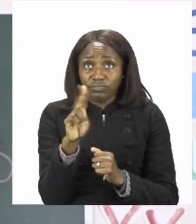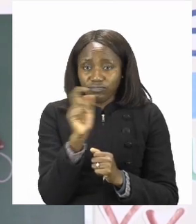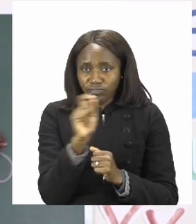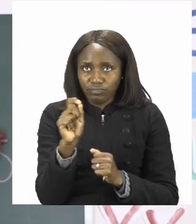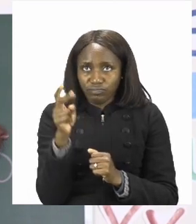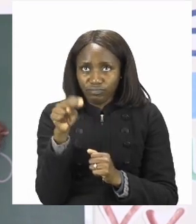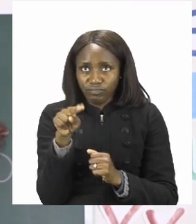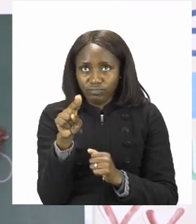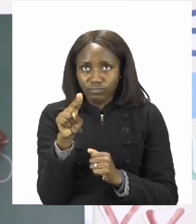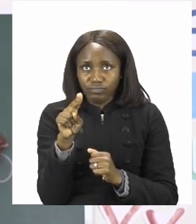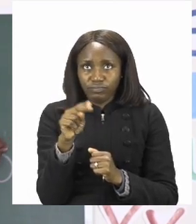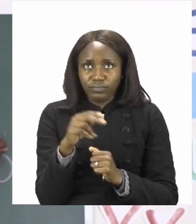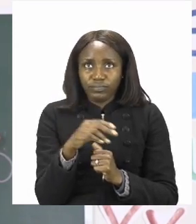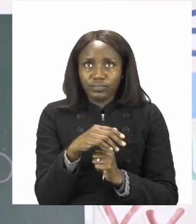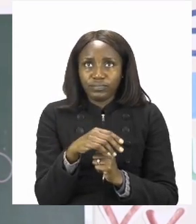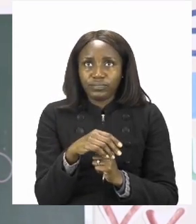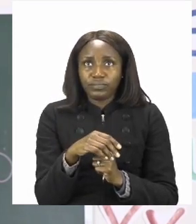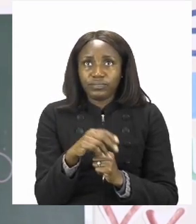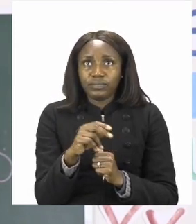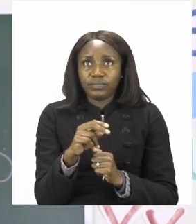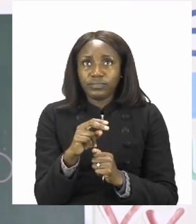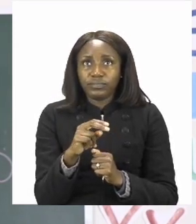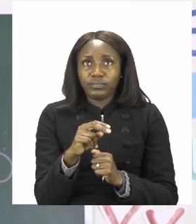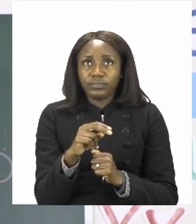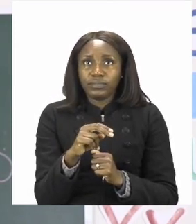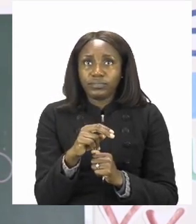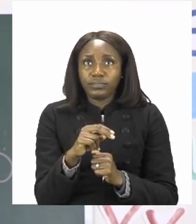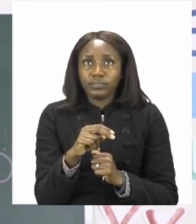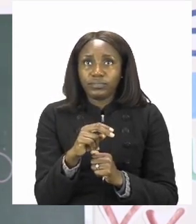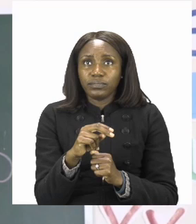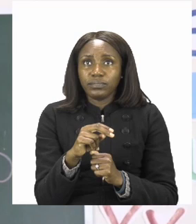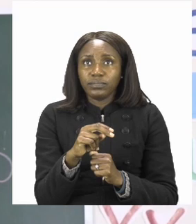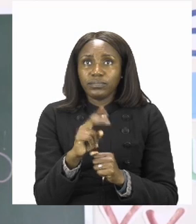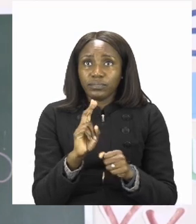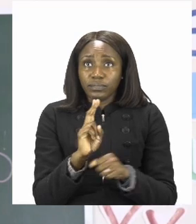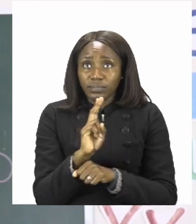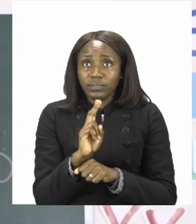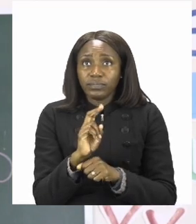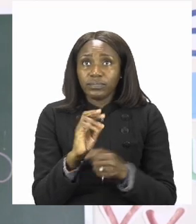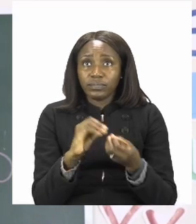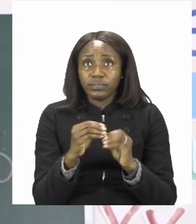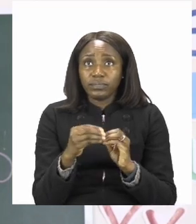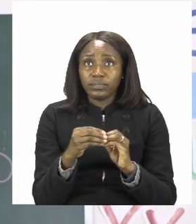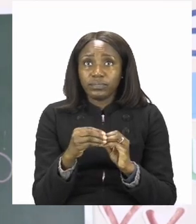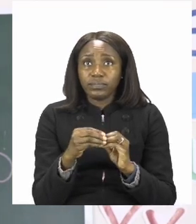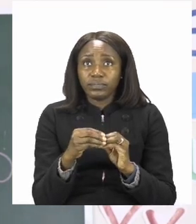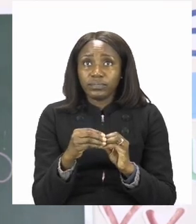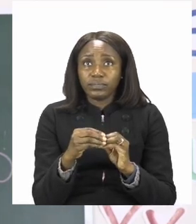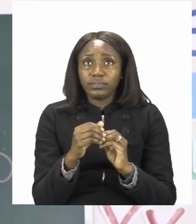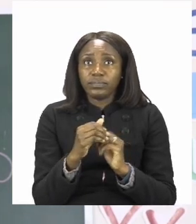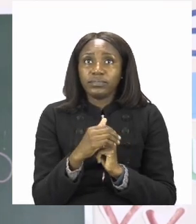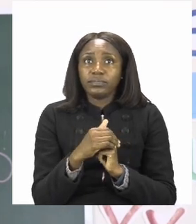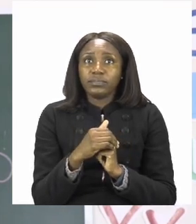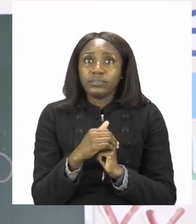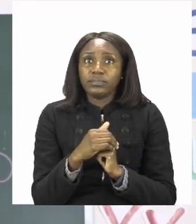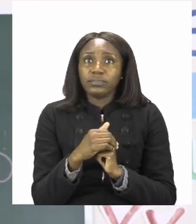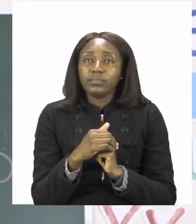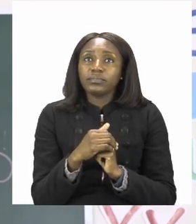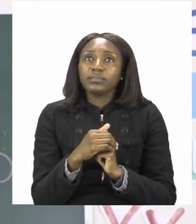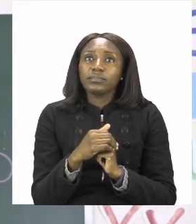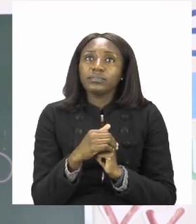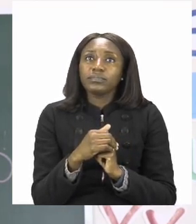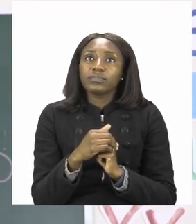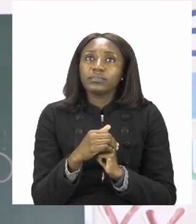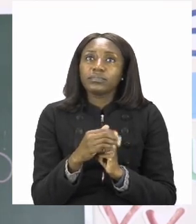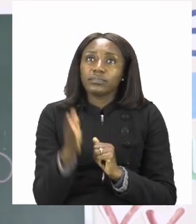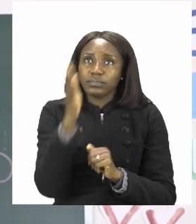units, which is the first digit. So we put a U. The next one or the one